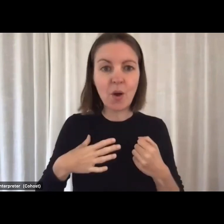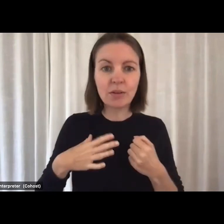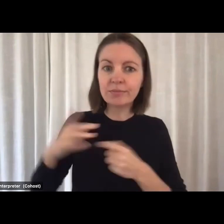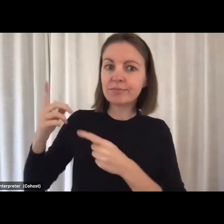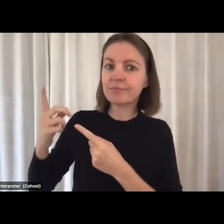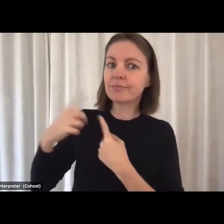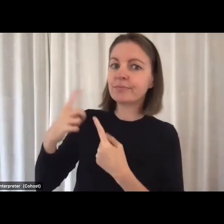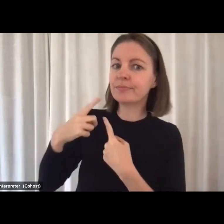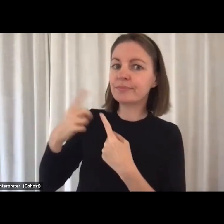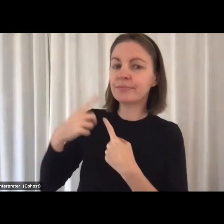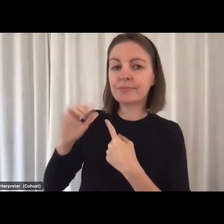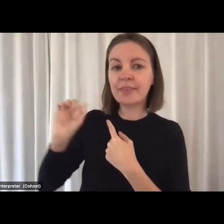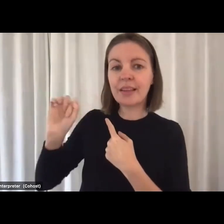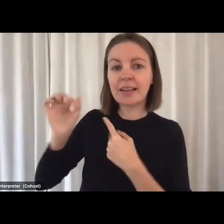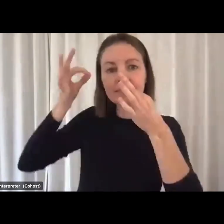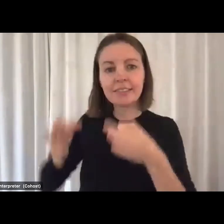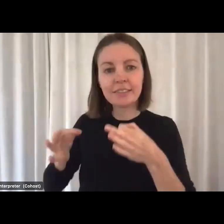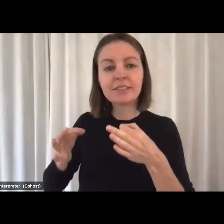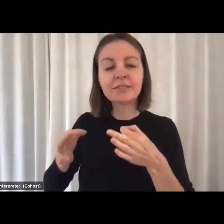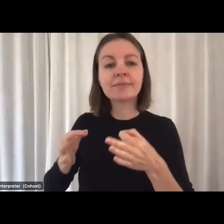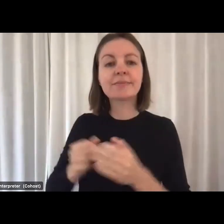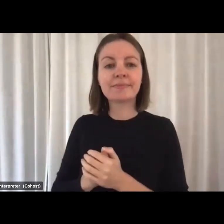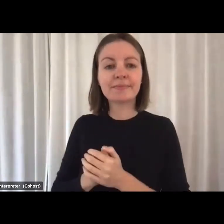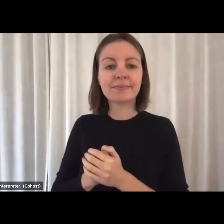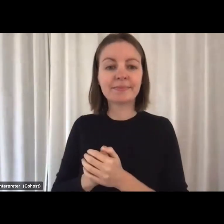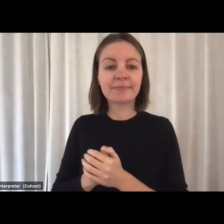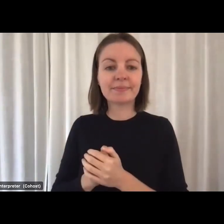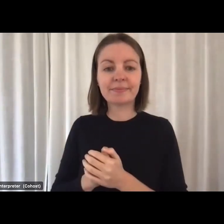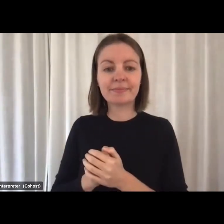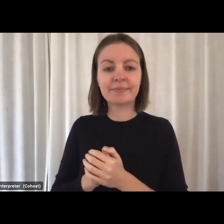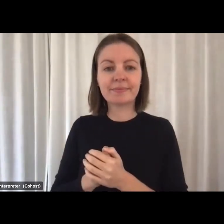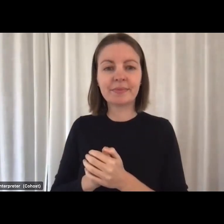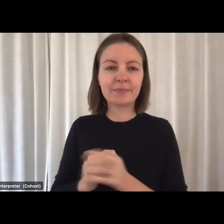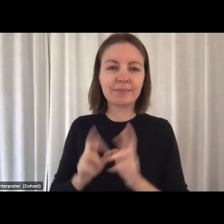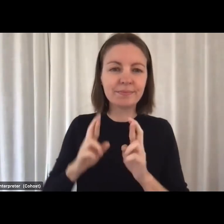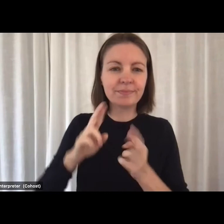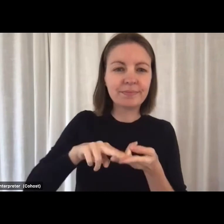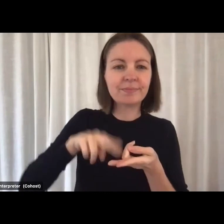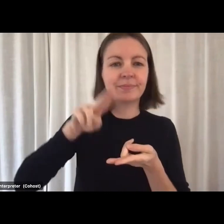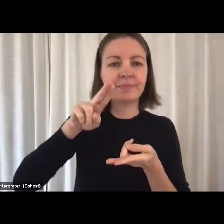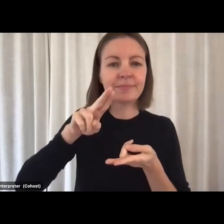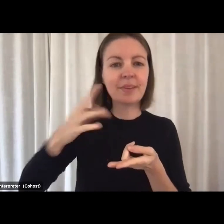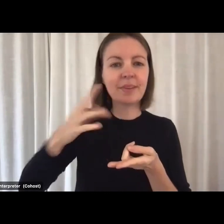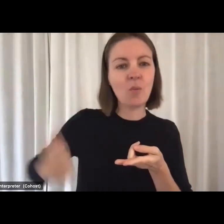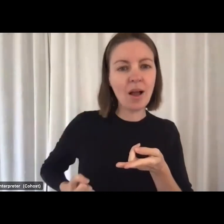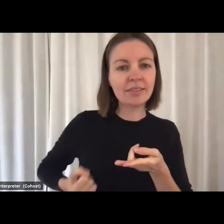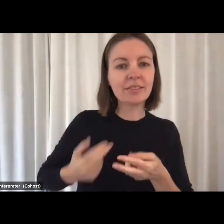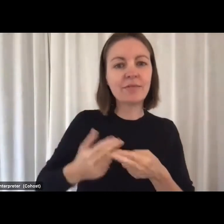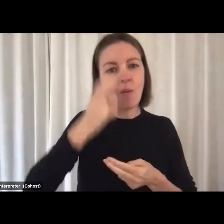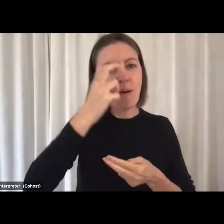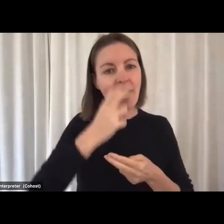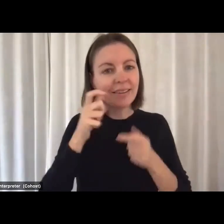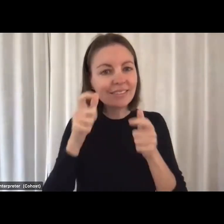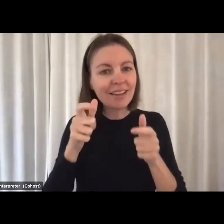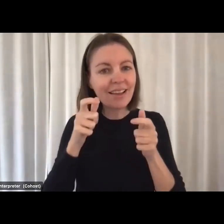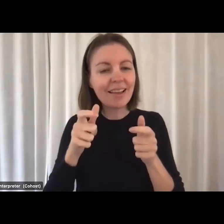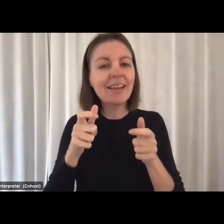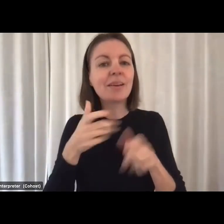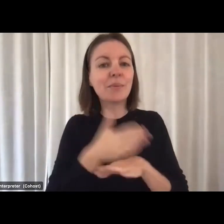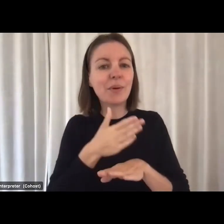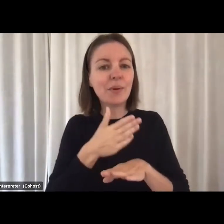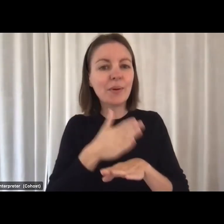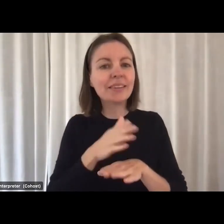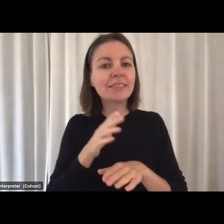Work Commission on this case, which we think an increased wages for aged care workers is going to do a lot